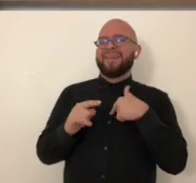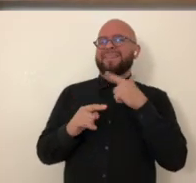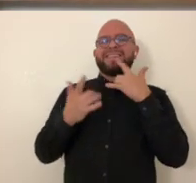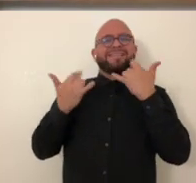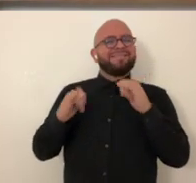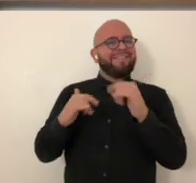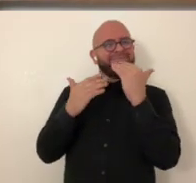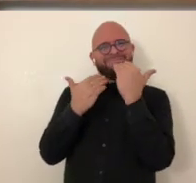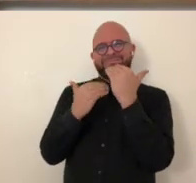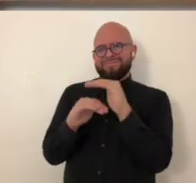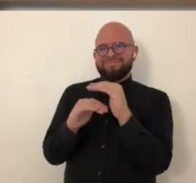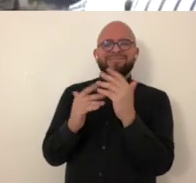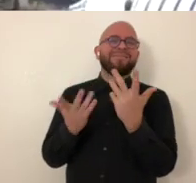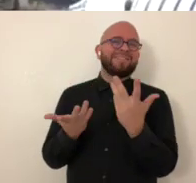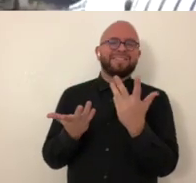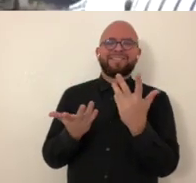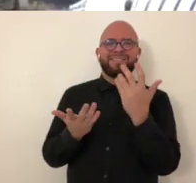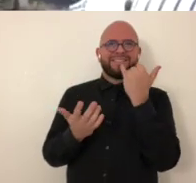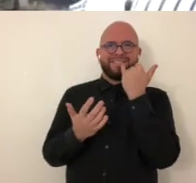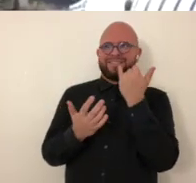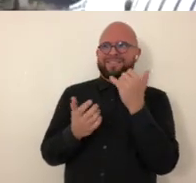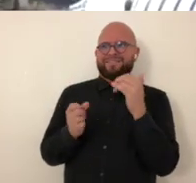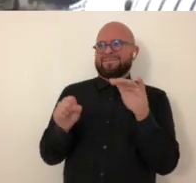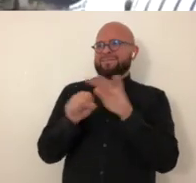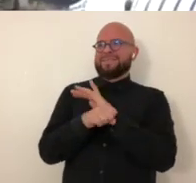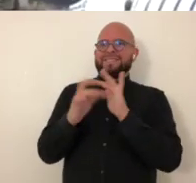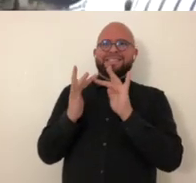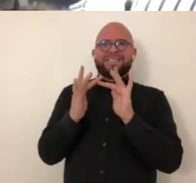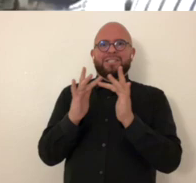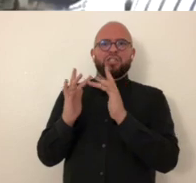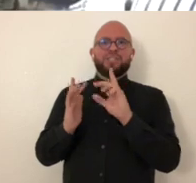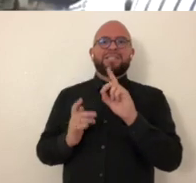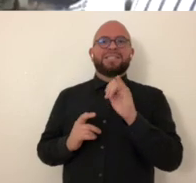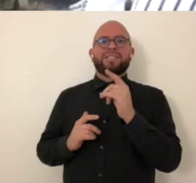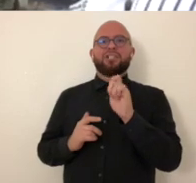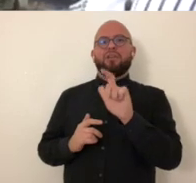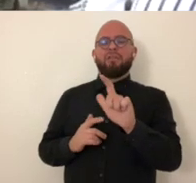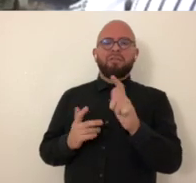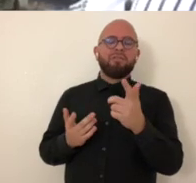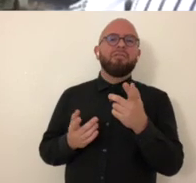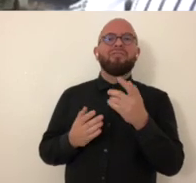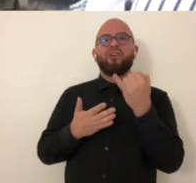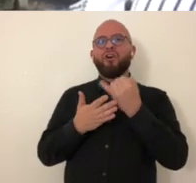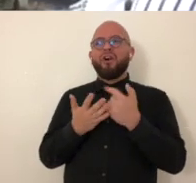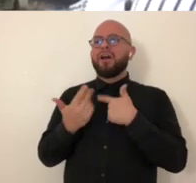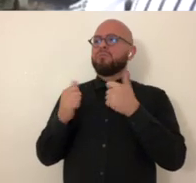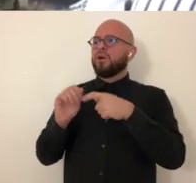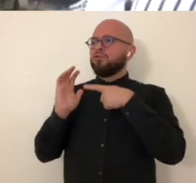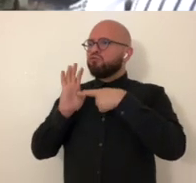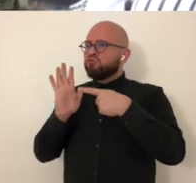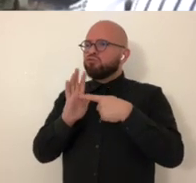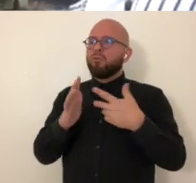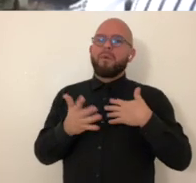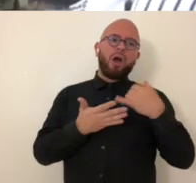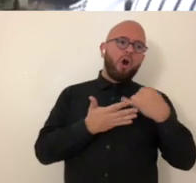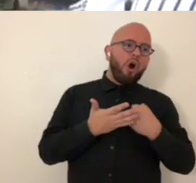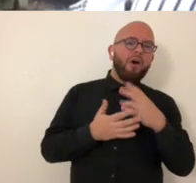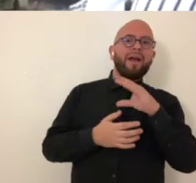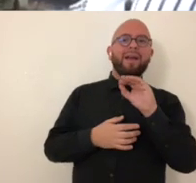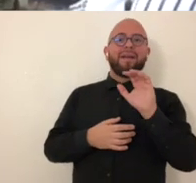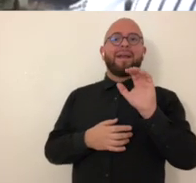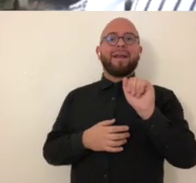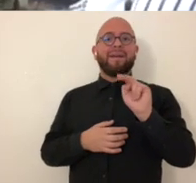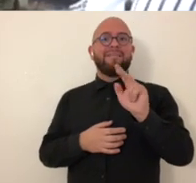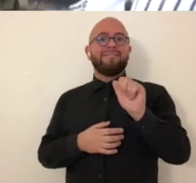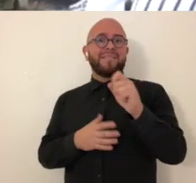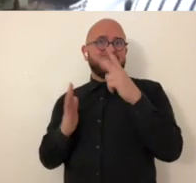see these video pieces but i think there there's limitations with being purely as a digital artist where i try to really show my